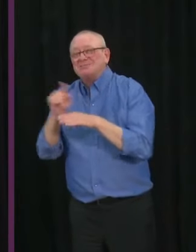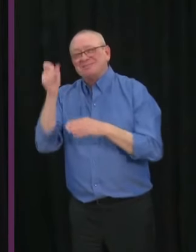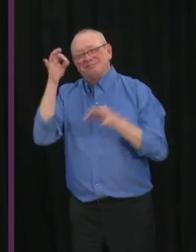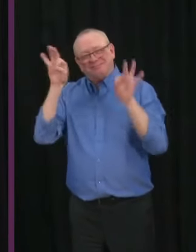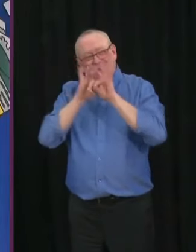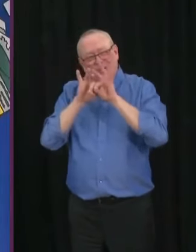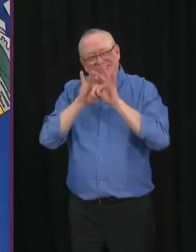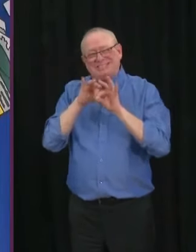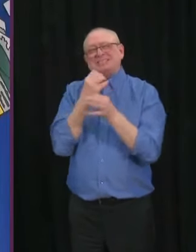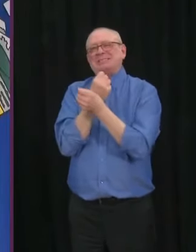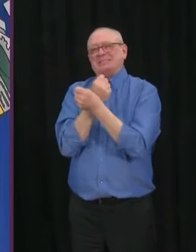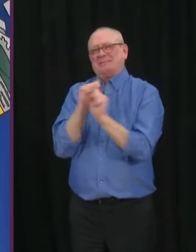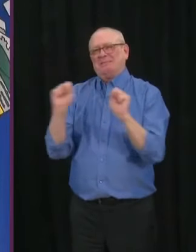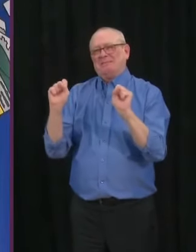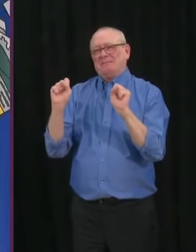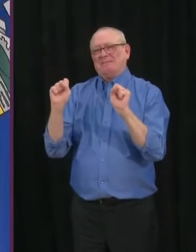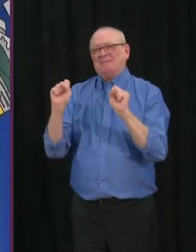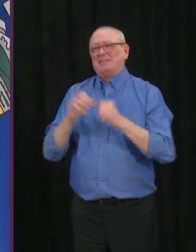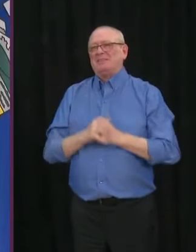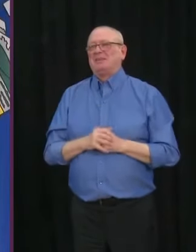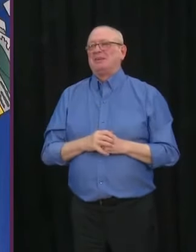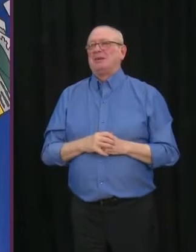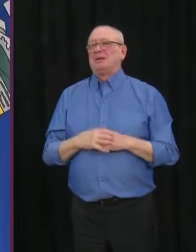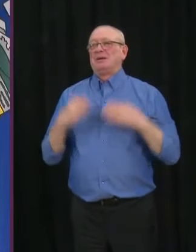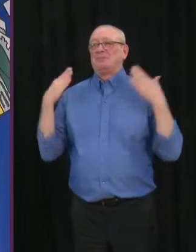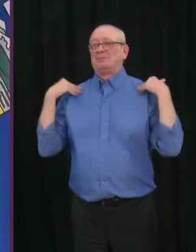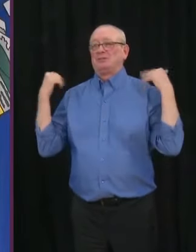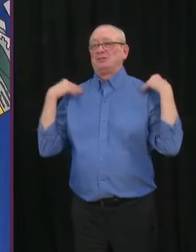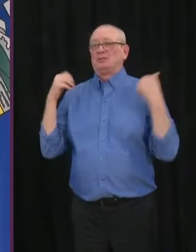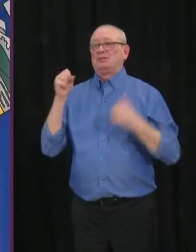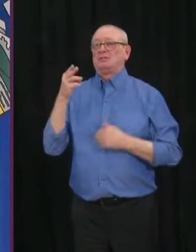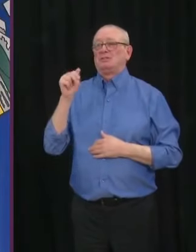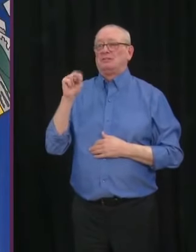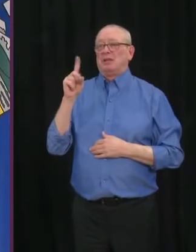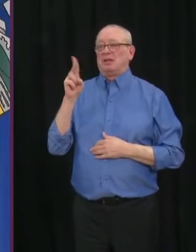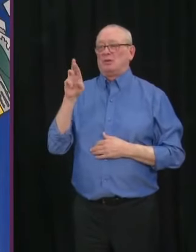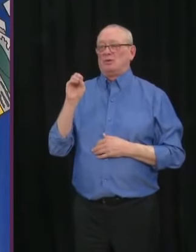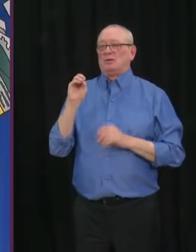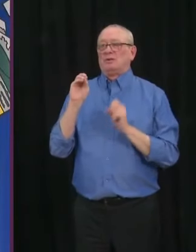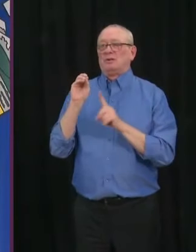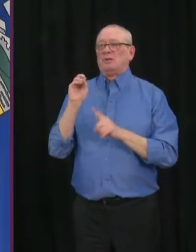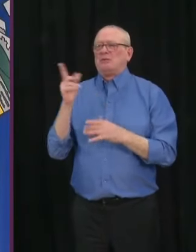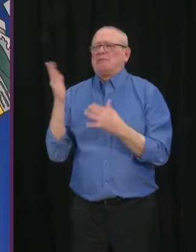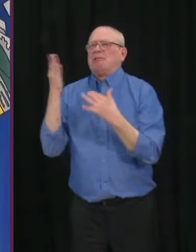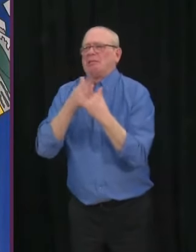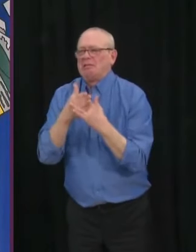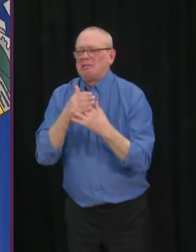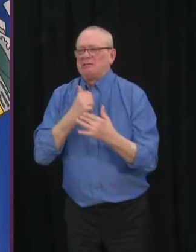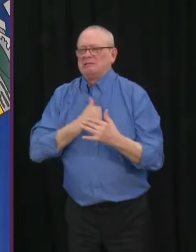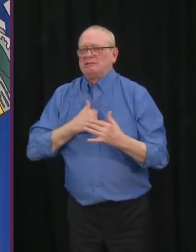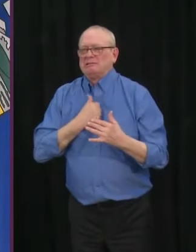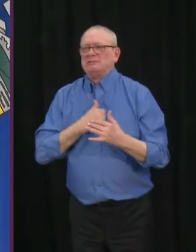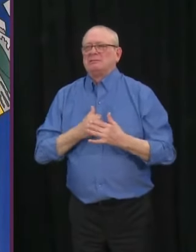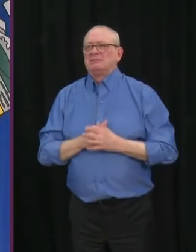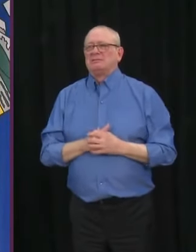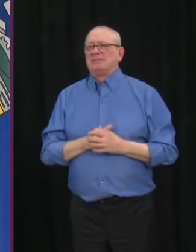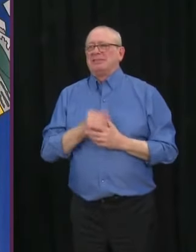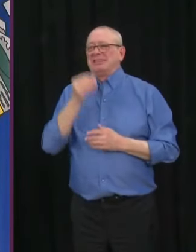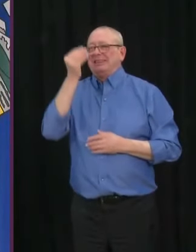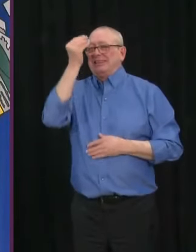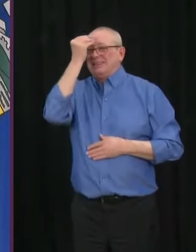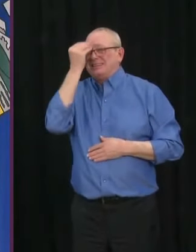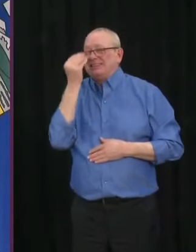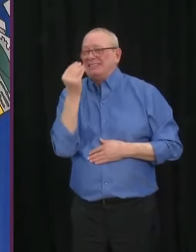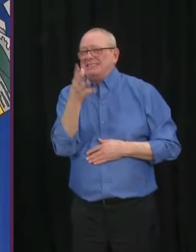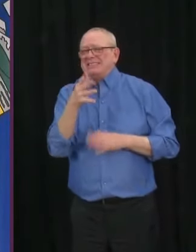add to that, if that's okay. Sorry, Tom, I'm interrupting. But James, just to drive the point home that the most important thing for us to be looking